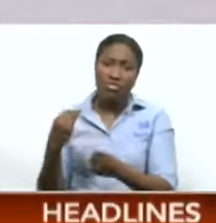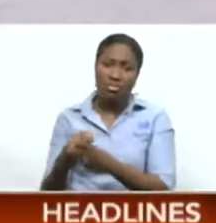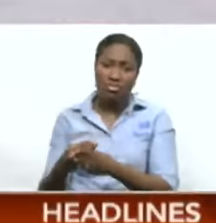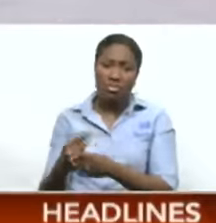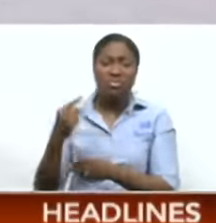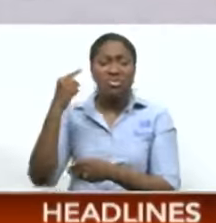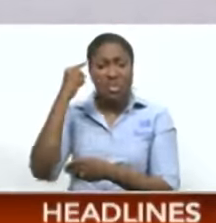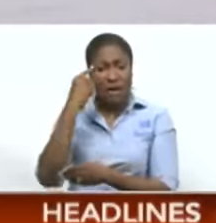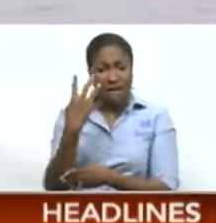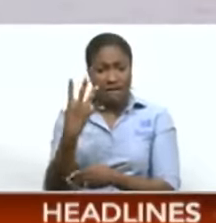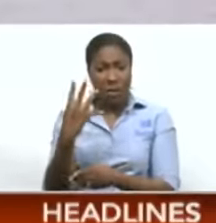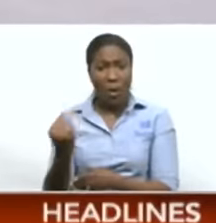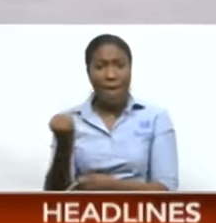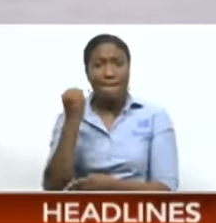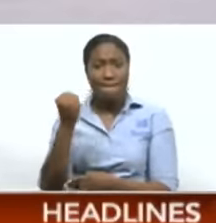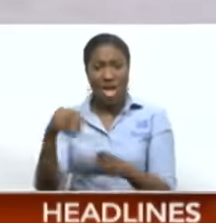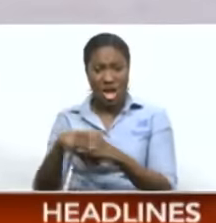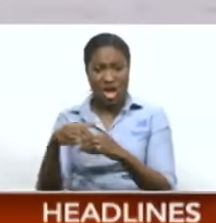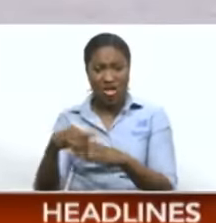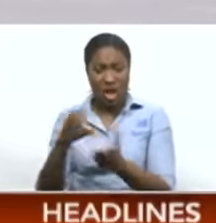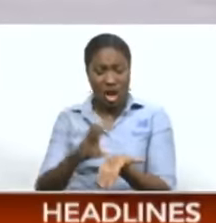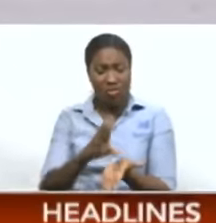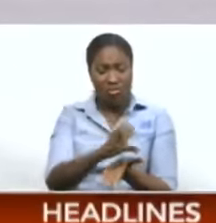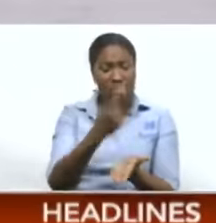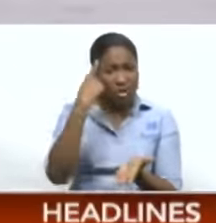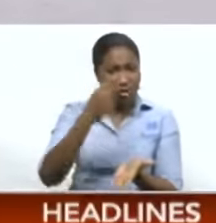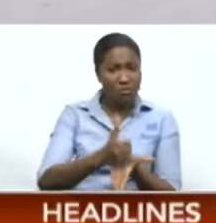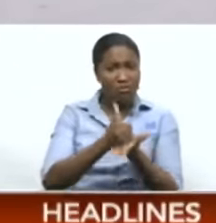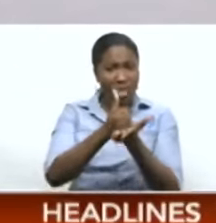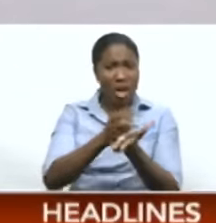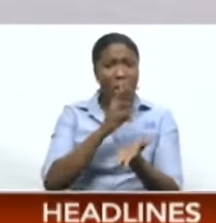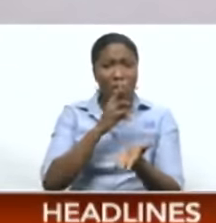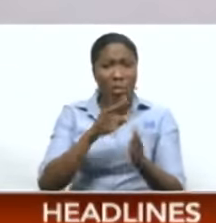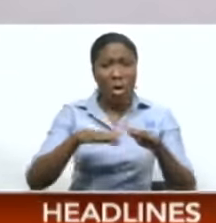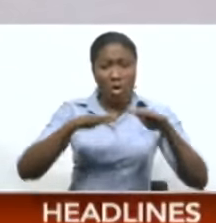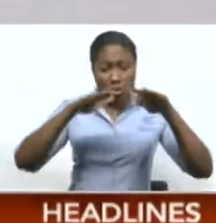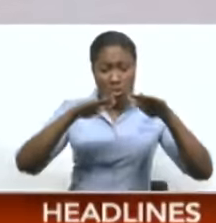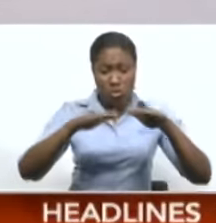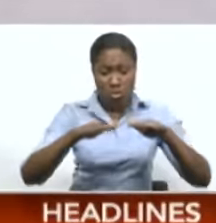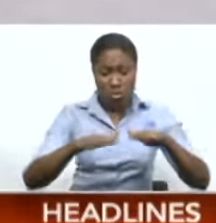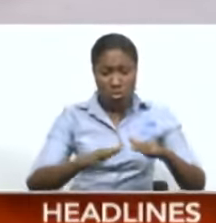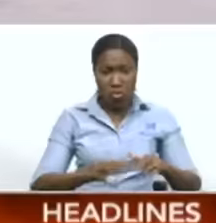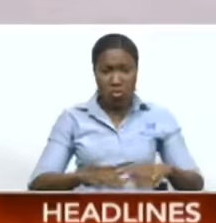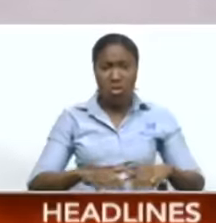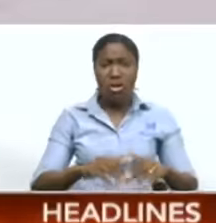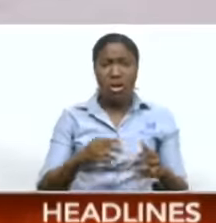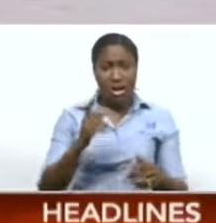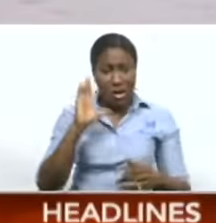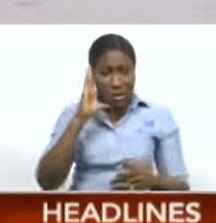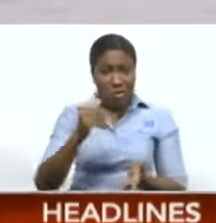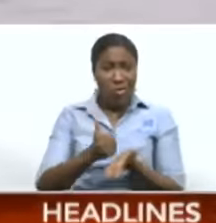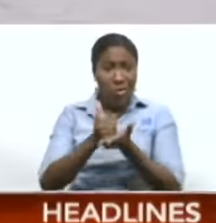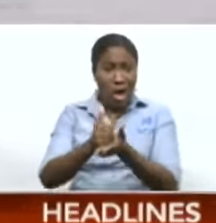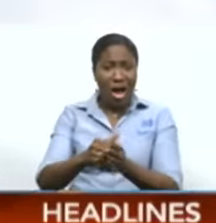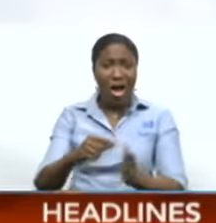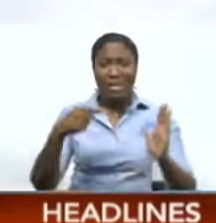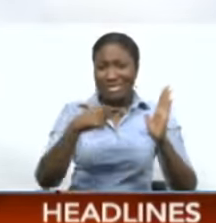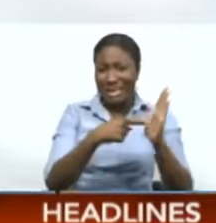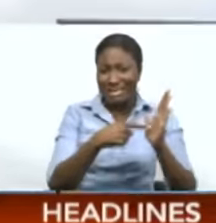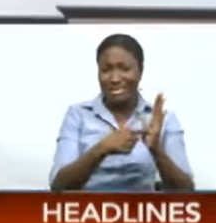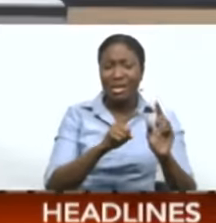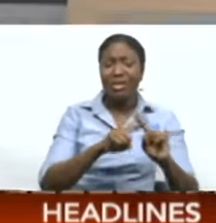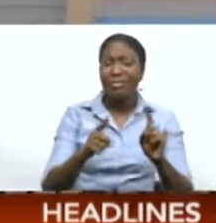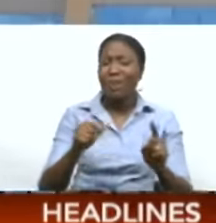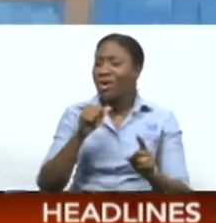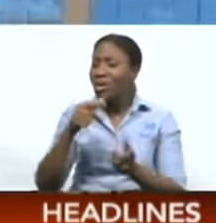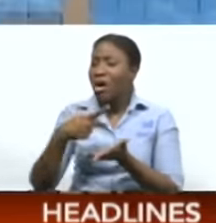allocated for flood relief in fiscal 2024 was to pay outstanding claims. However, Singh said the ministry already